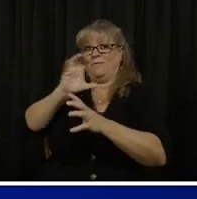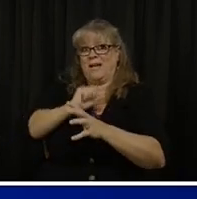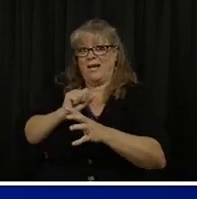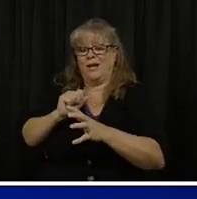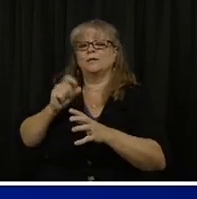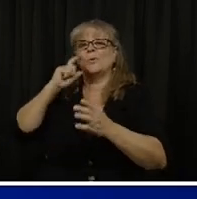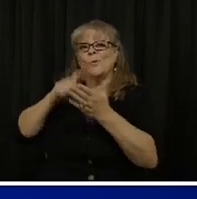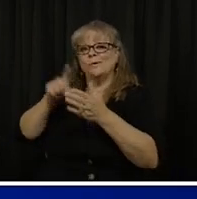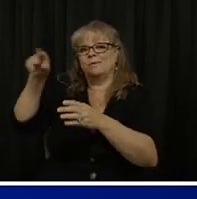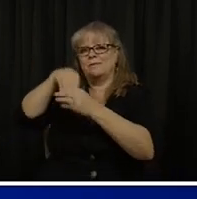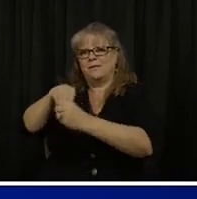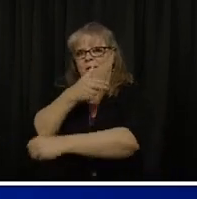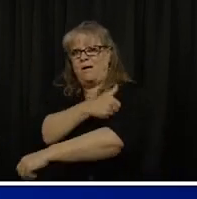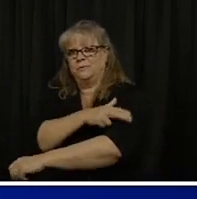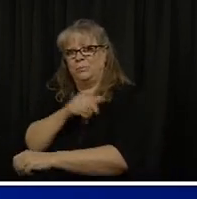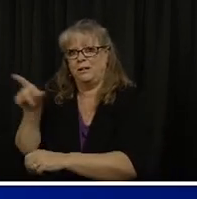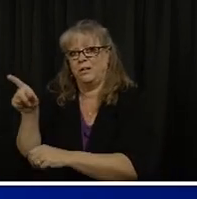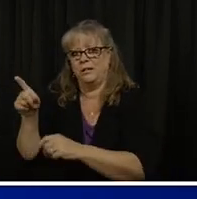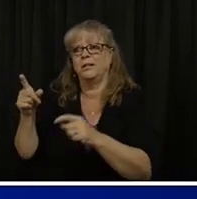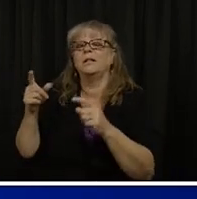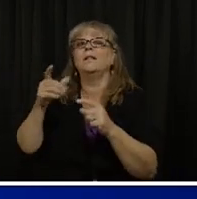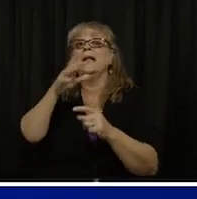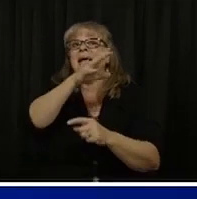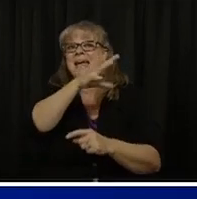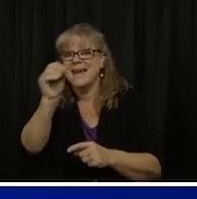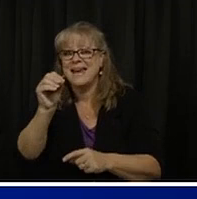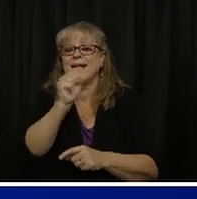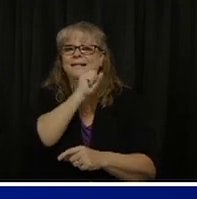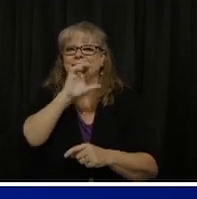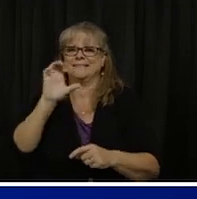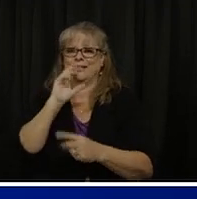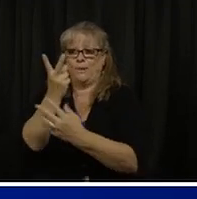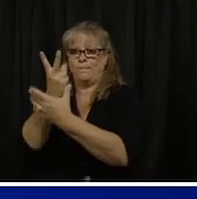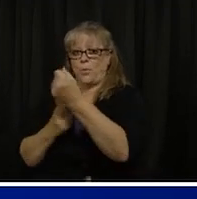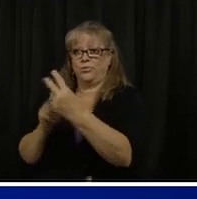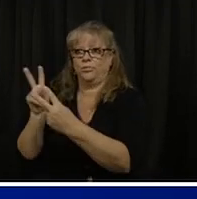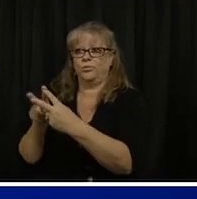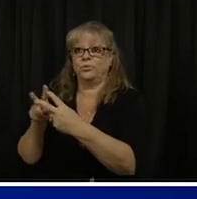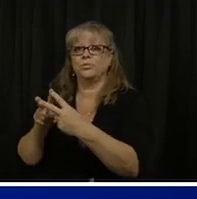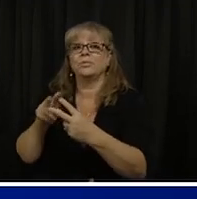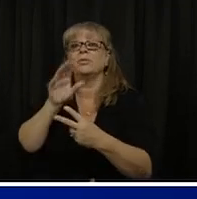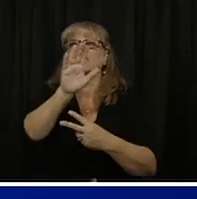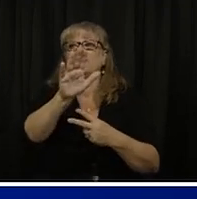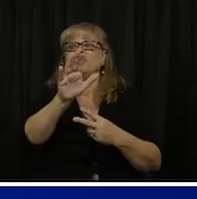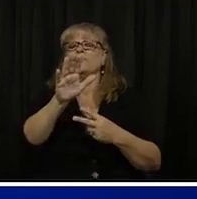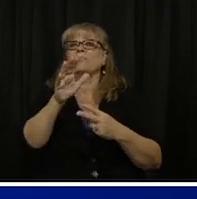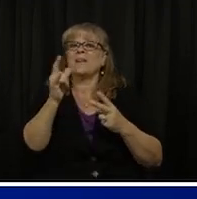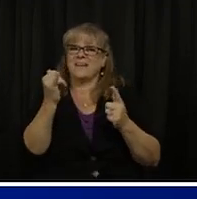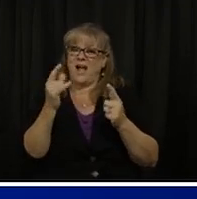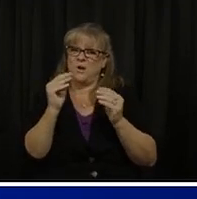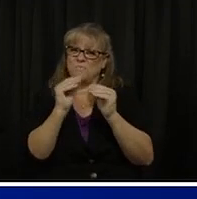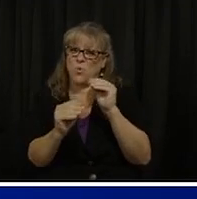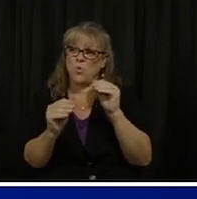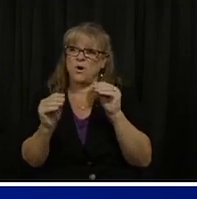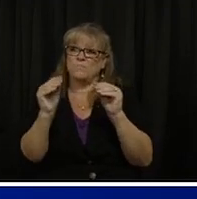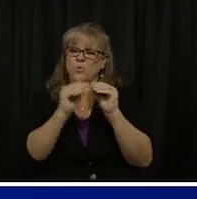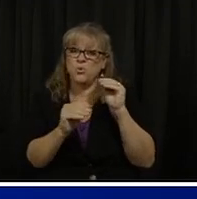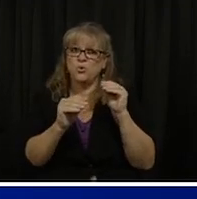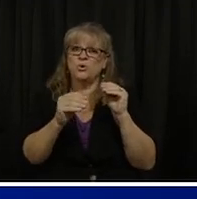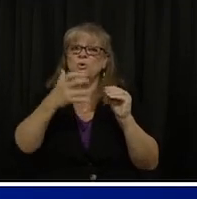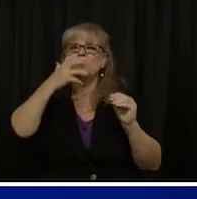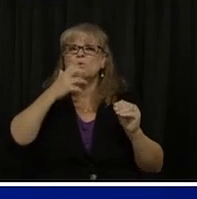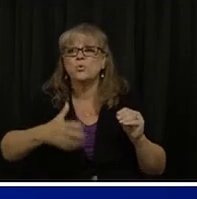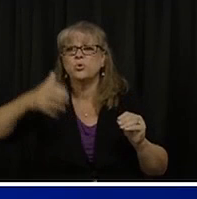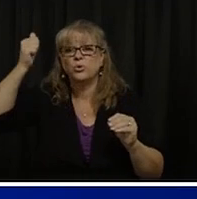middle-aged adults in the state. And unfortunately, just in the last few weeks, we're now also starting to see more hospitalizations in older adults once again.